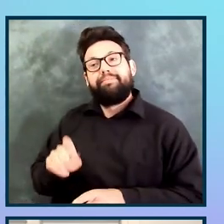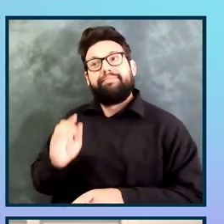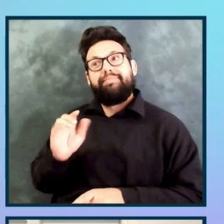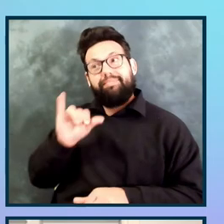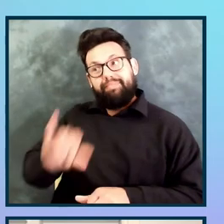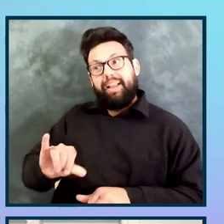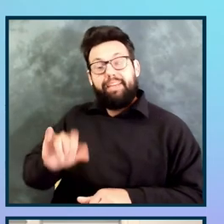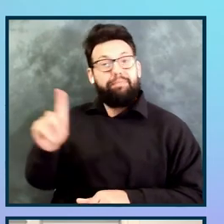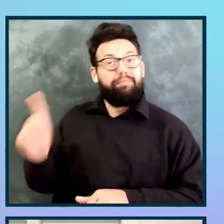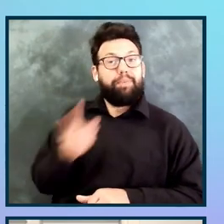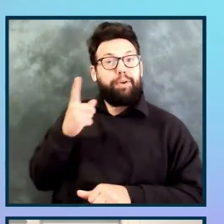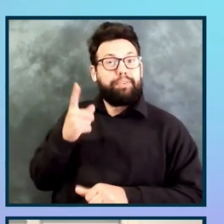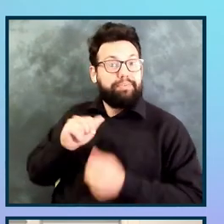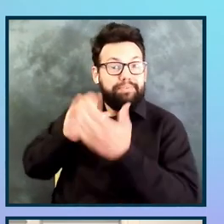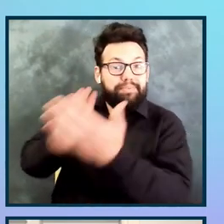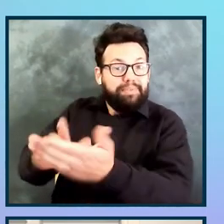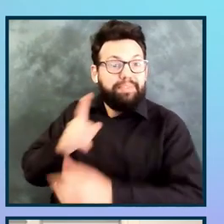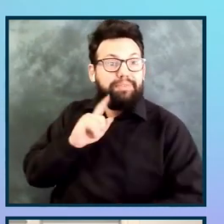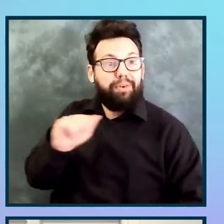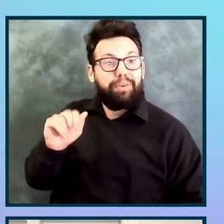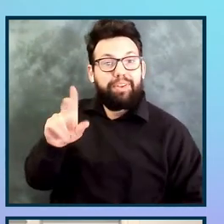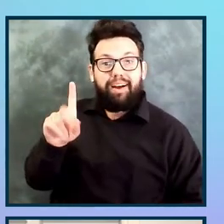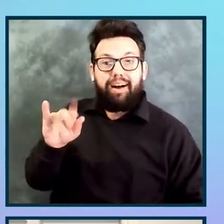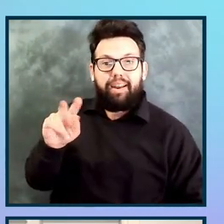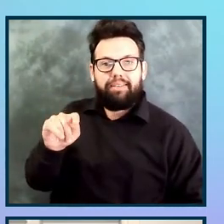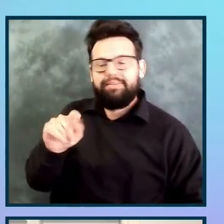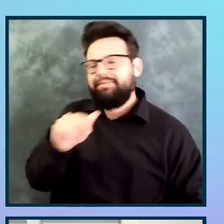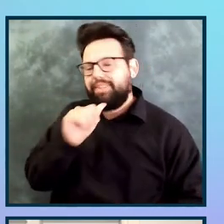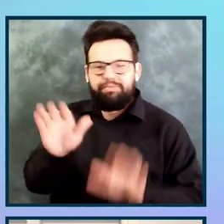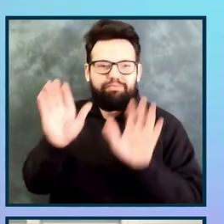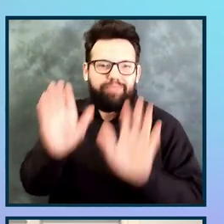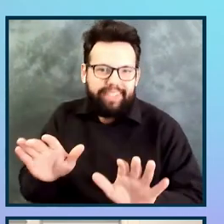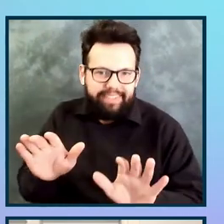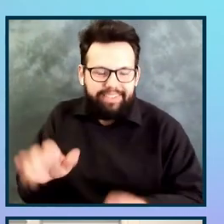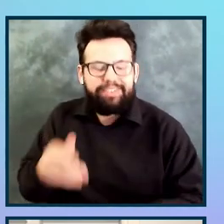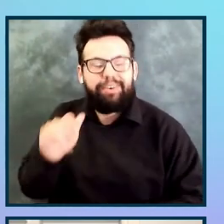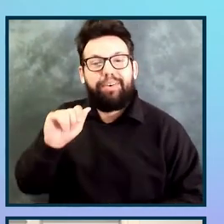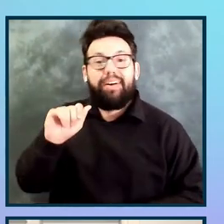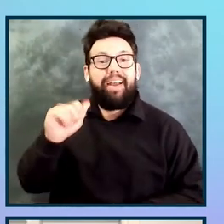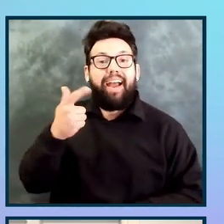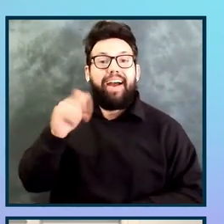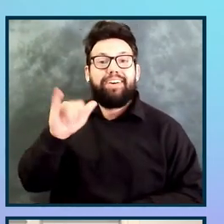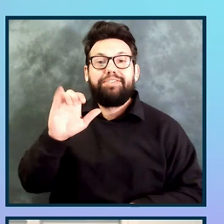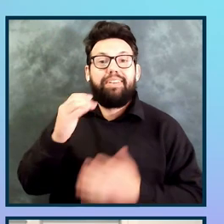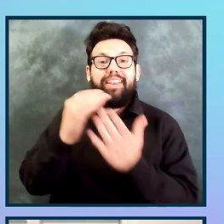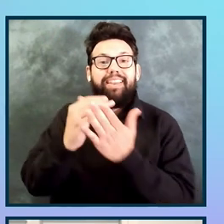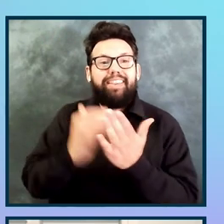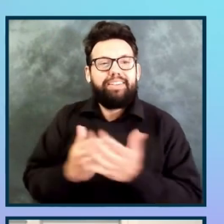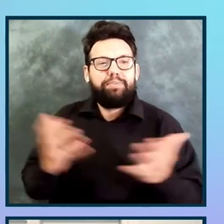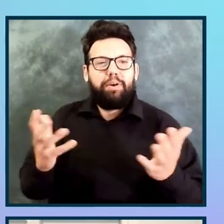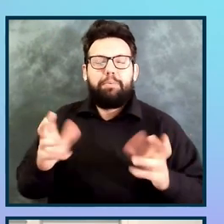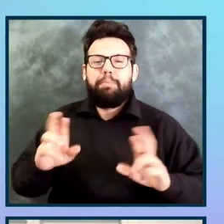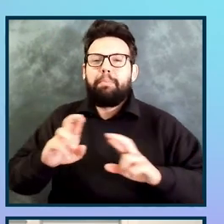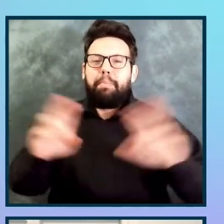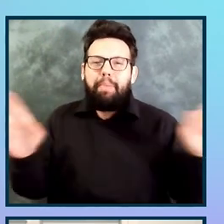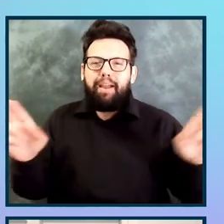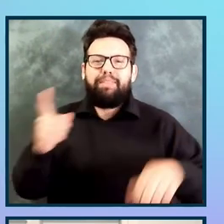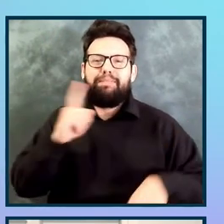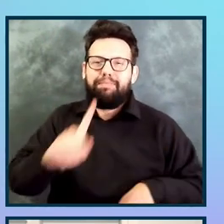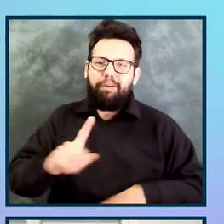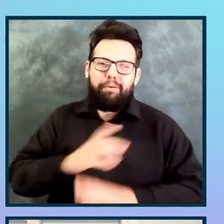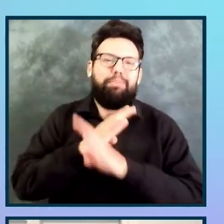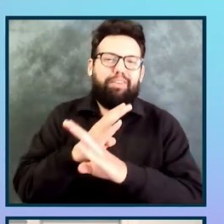oh, wait, before that, chapter one, Agile lessons, prepare for blockers, kind of like today's delay. We decided